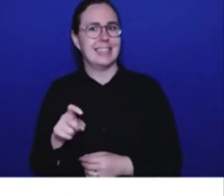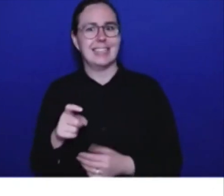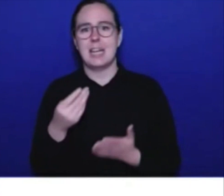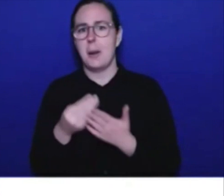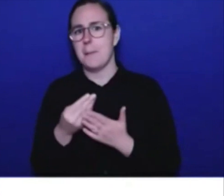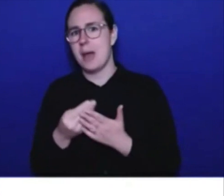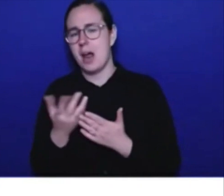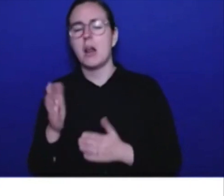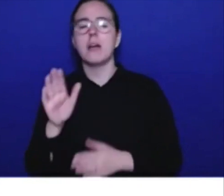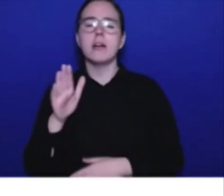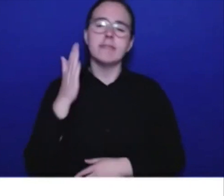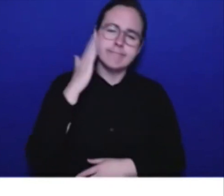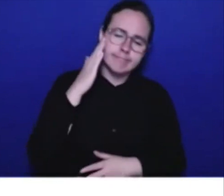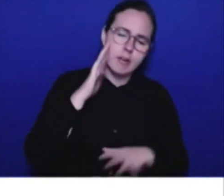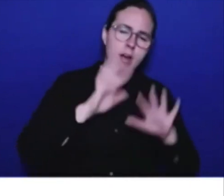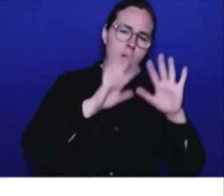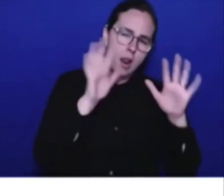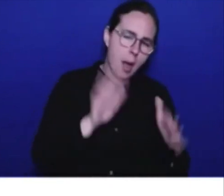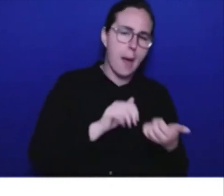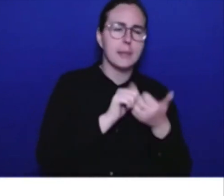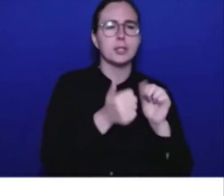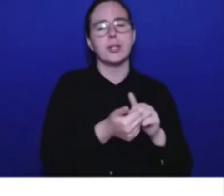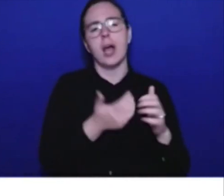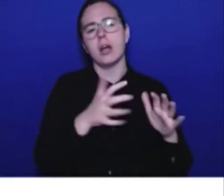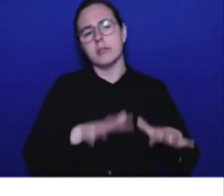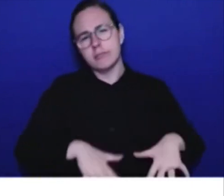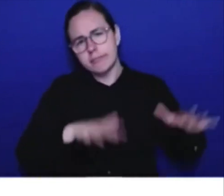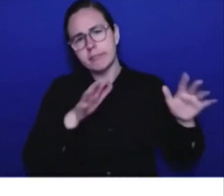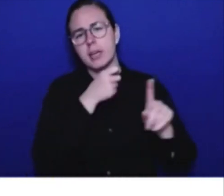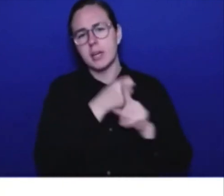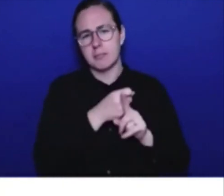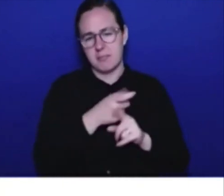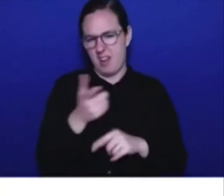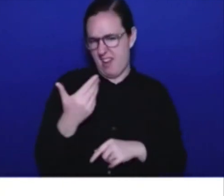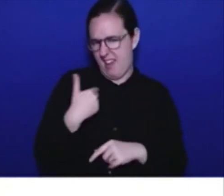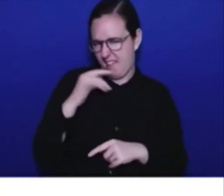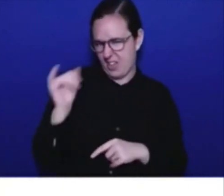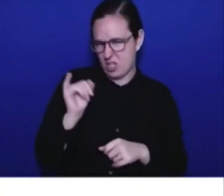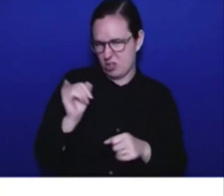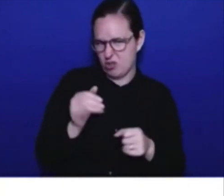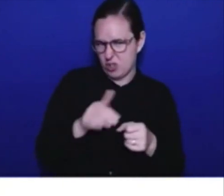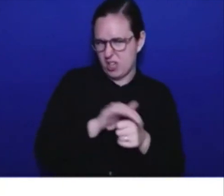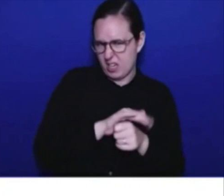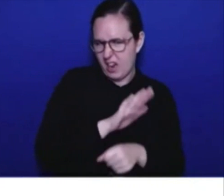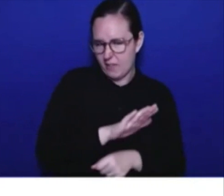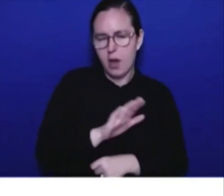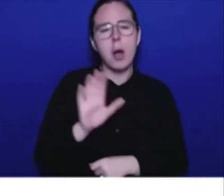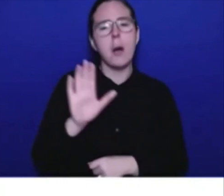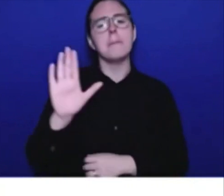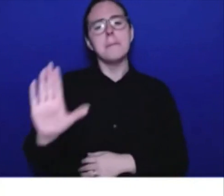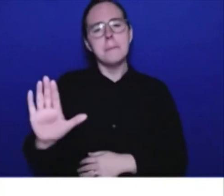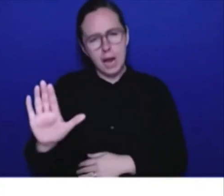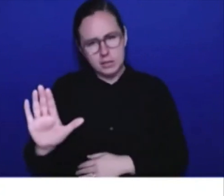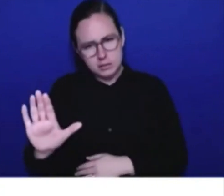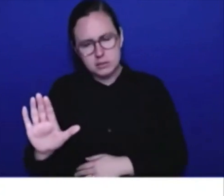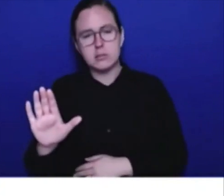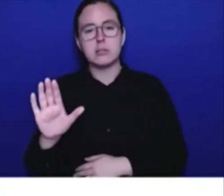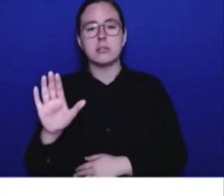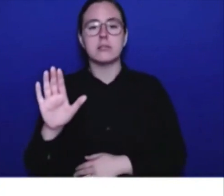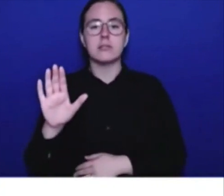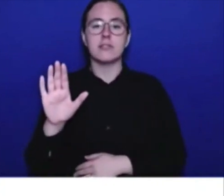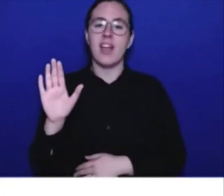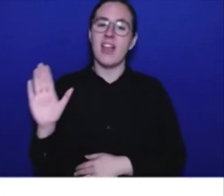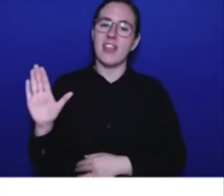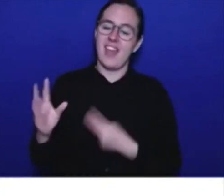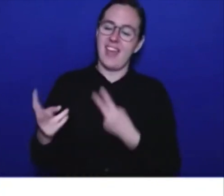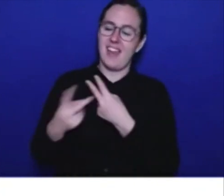themselves, supply chains and all that. You mentioned there's a requirement that money be added to the reserves of ICDC, so there's money there when you need it. Is